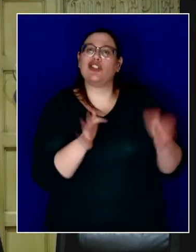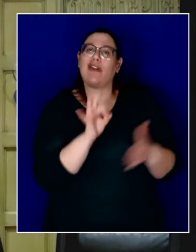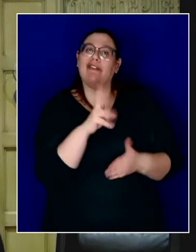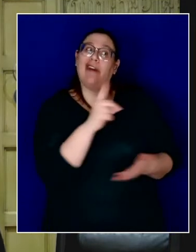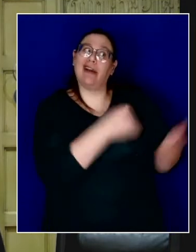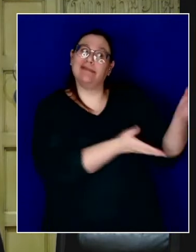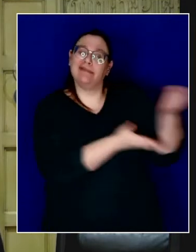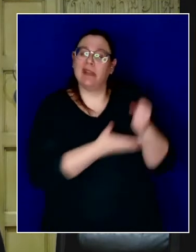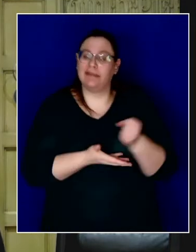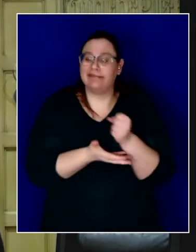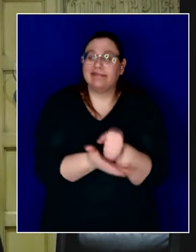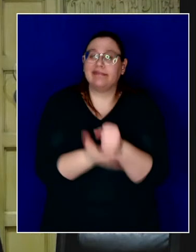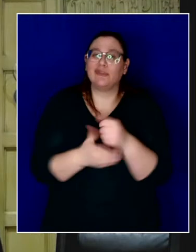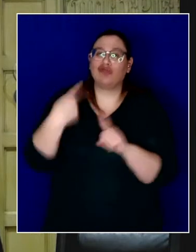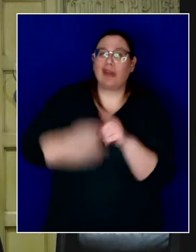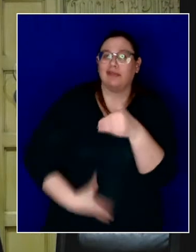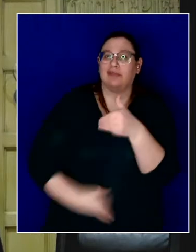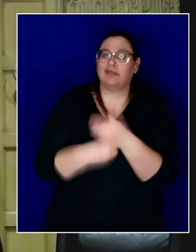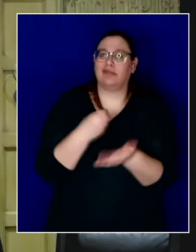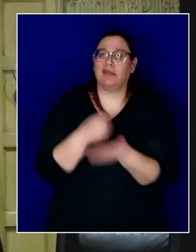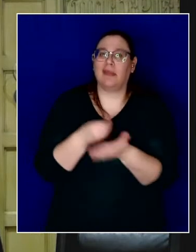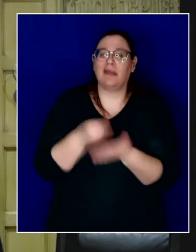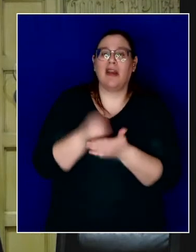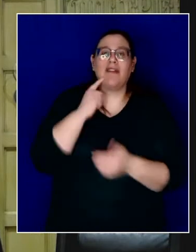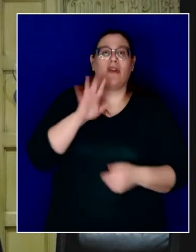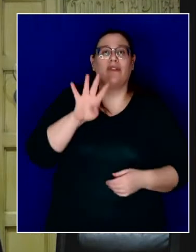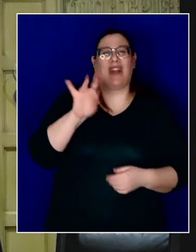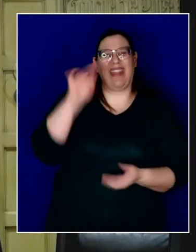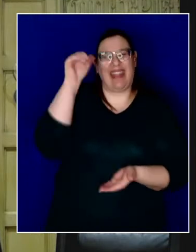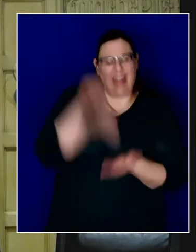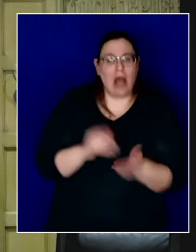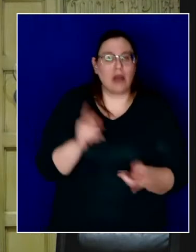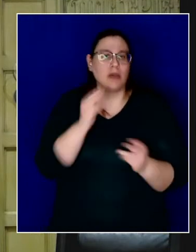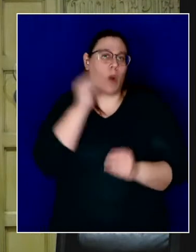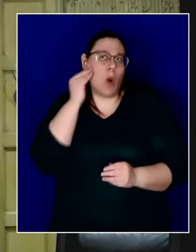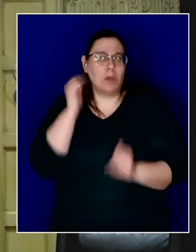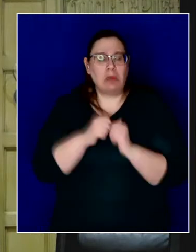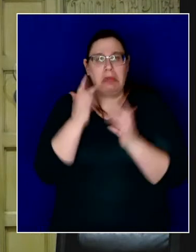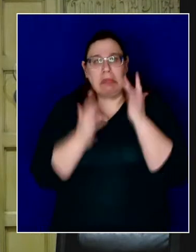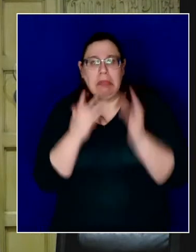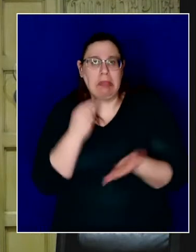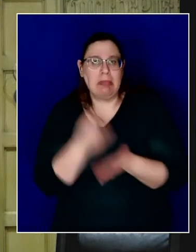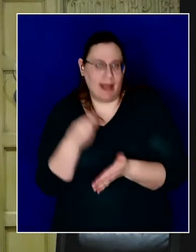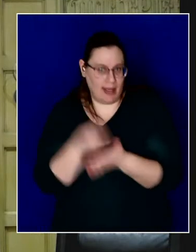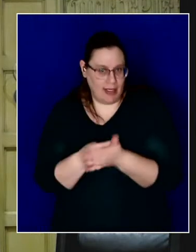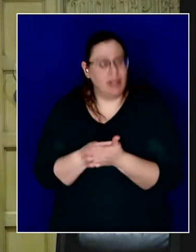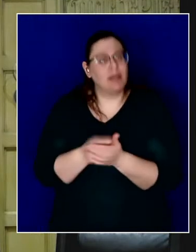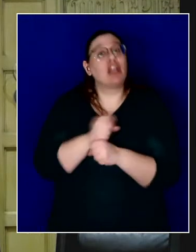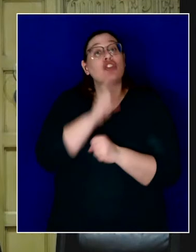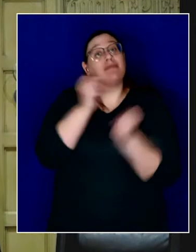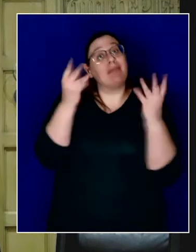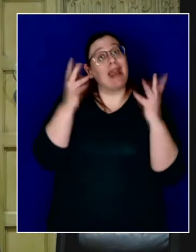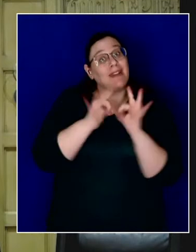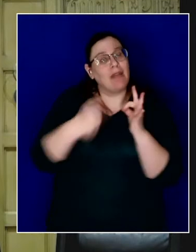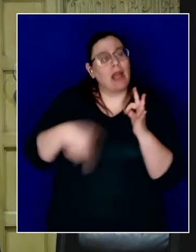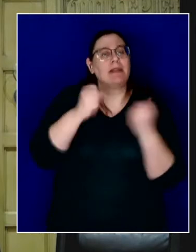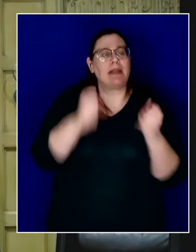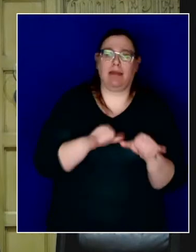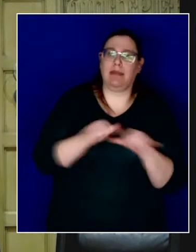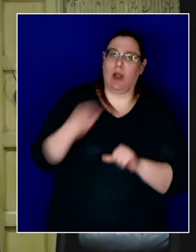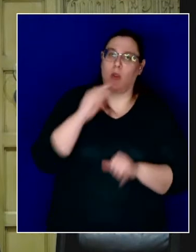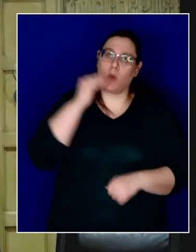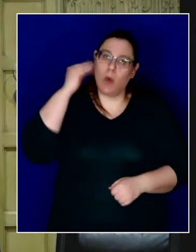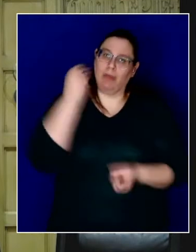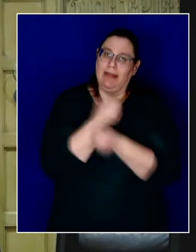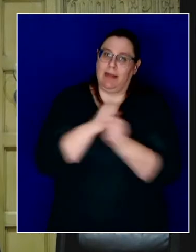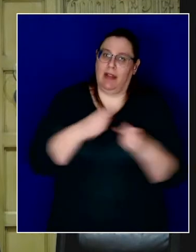subsidies to more than 48,000 low-income households in Los Angeles, keeping many families housed and safe